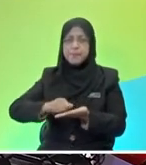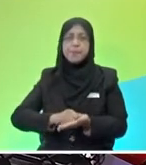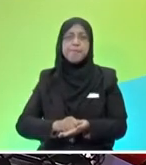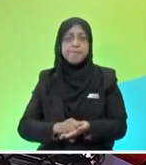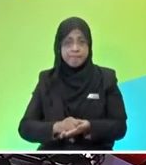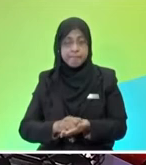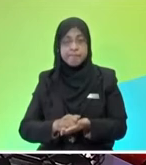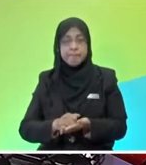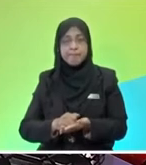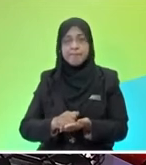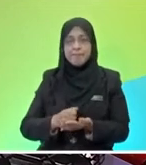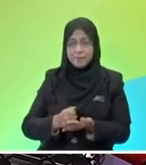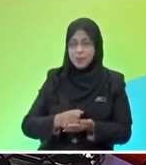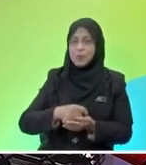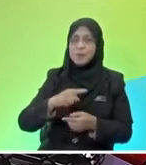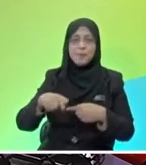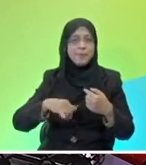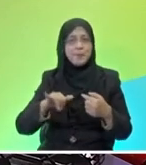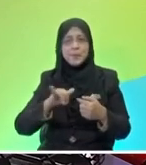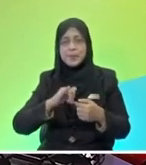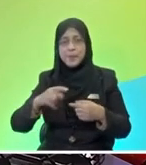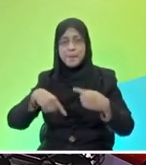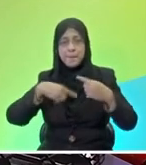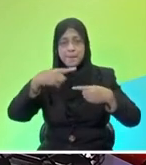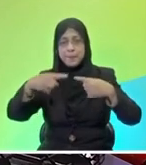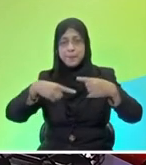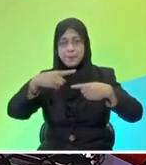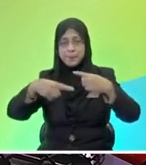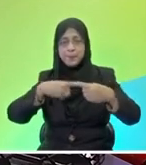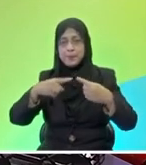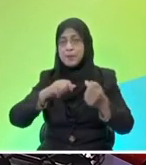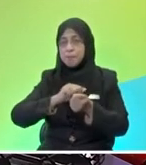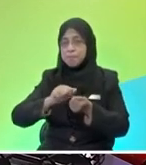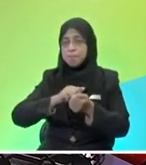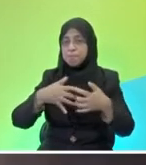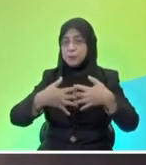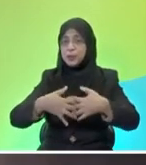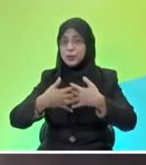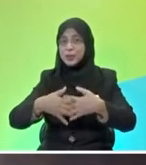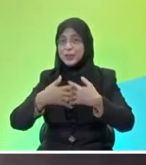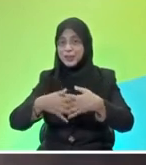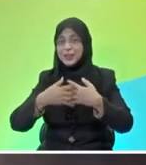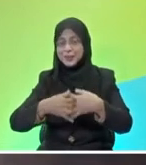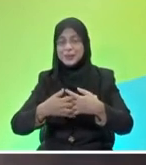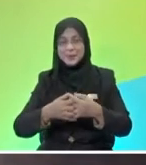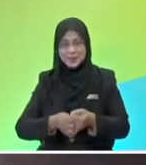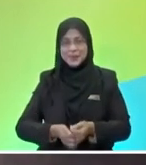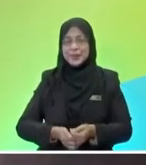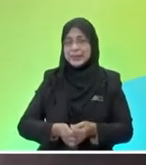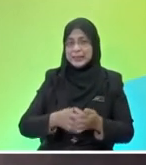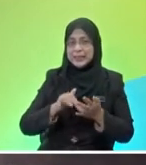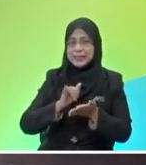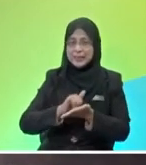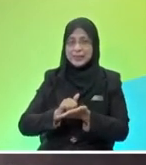while using while washing dishes so i'm a professional in helping out at home so this is the